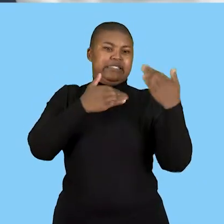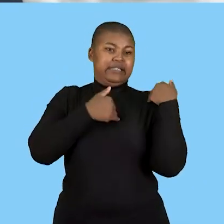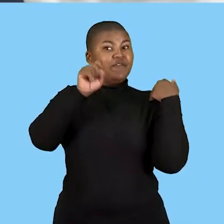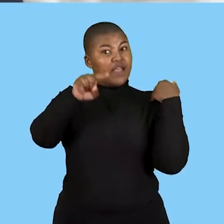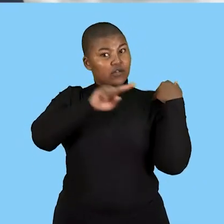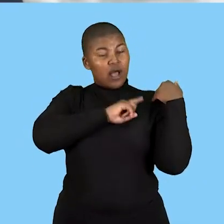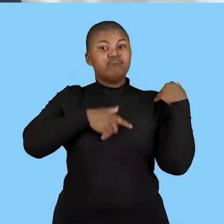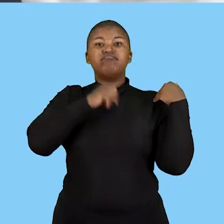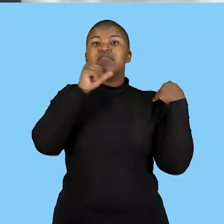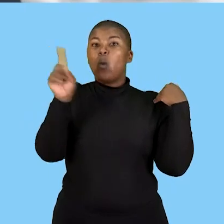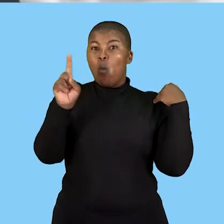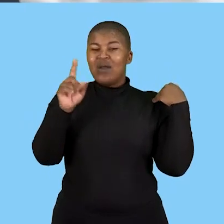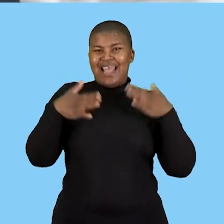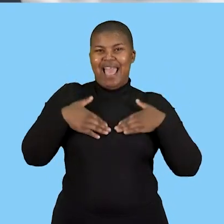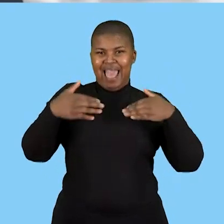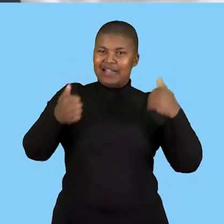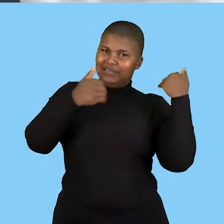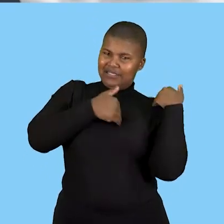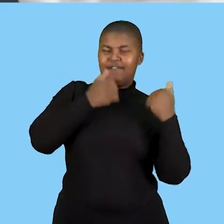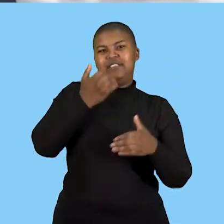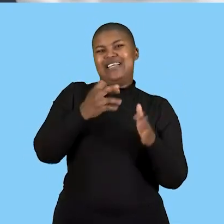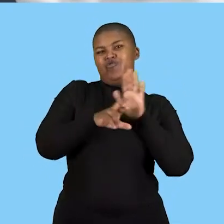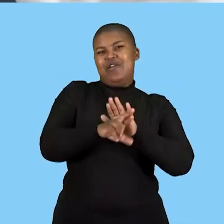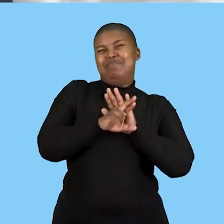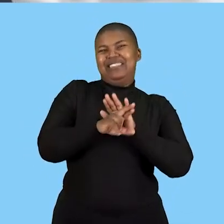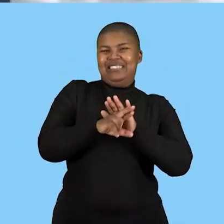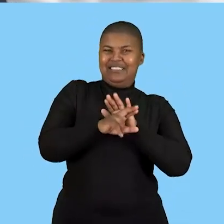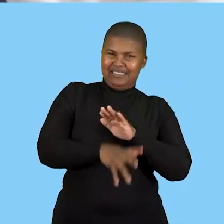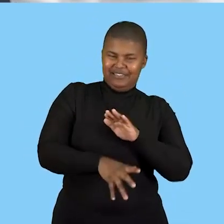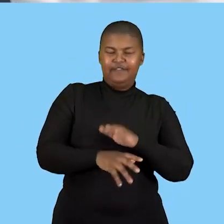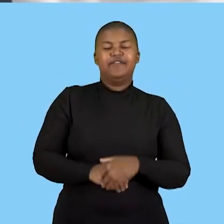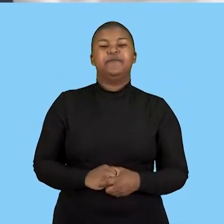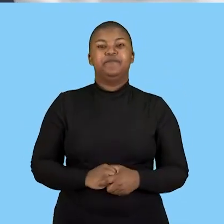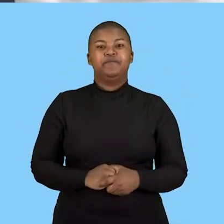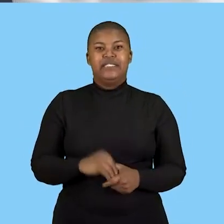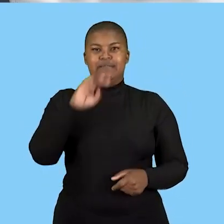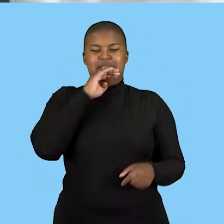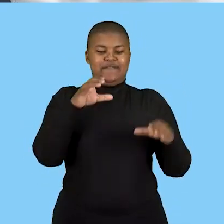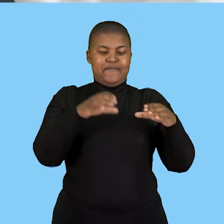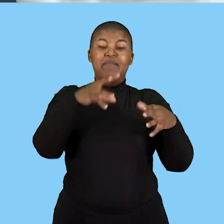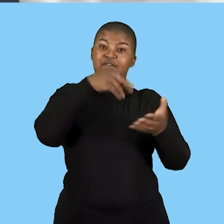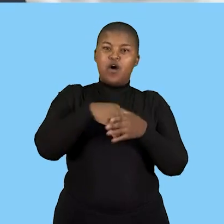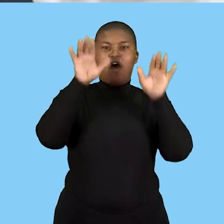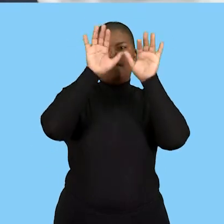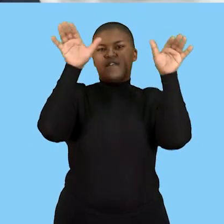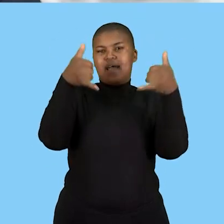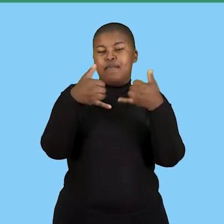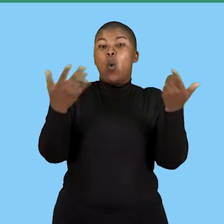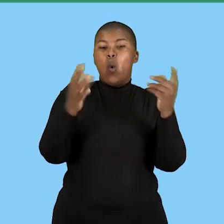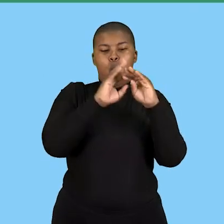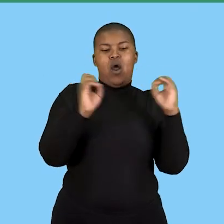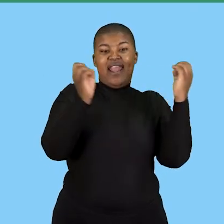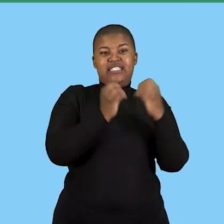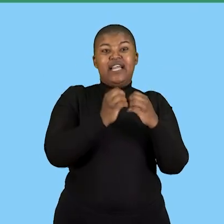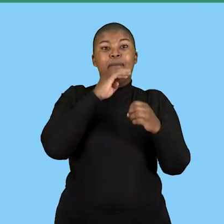safe hence we are saying they are health and safety representatives they are within the organization so